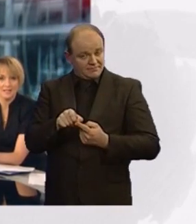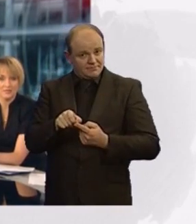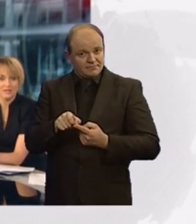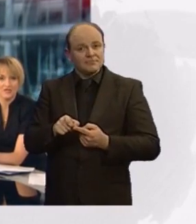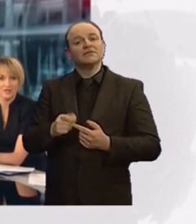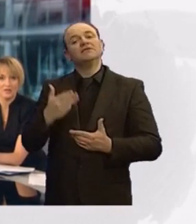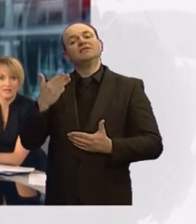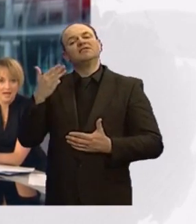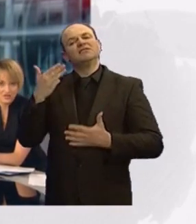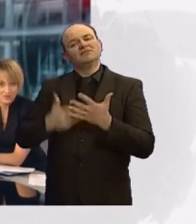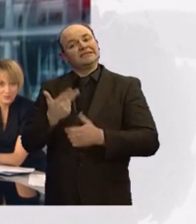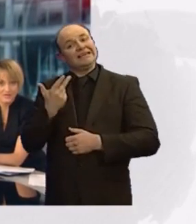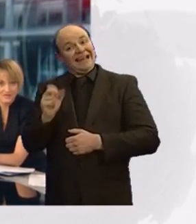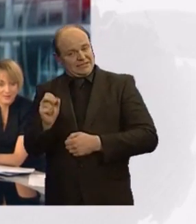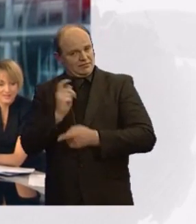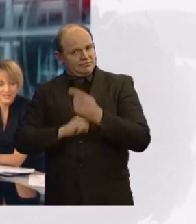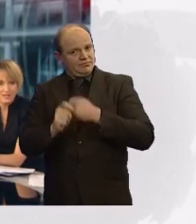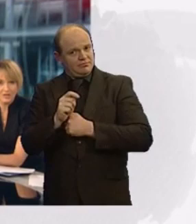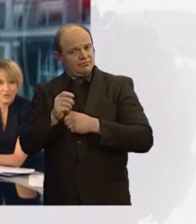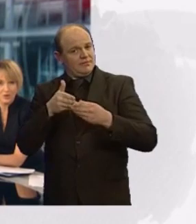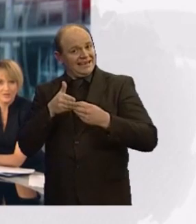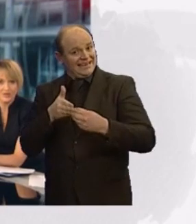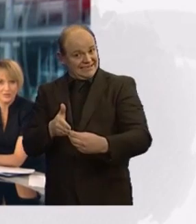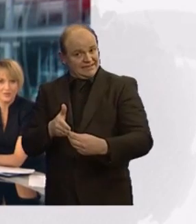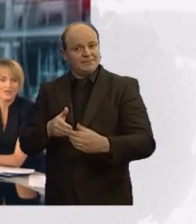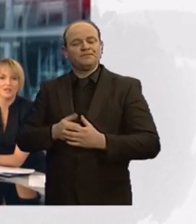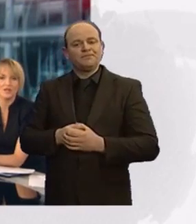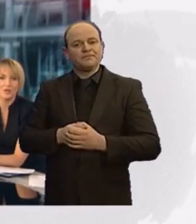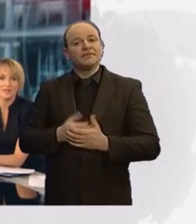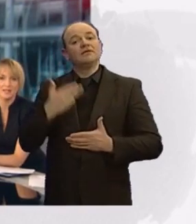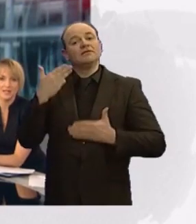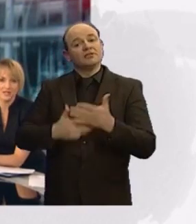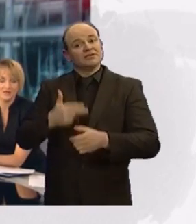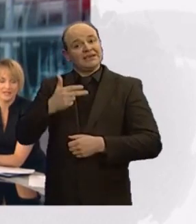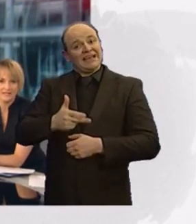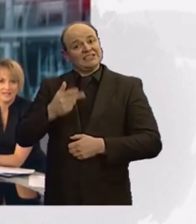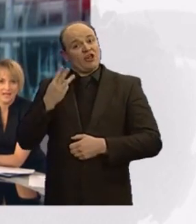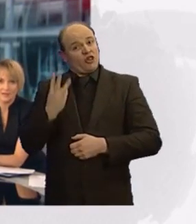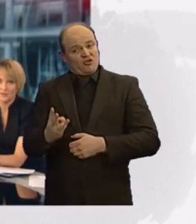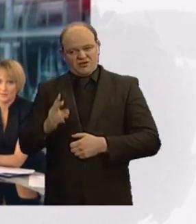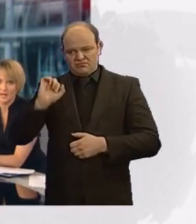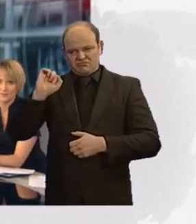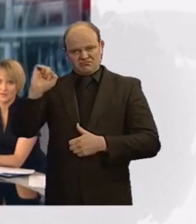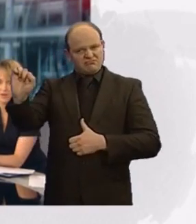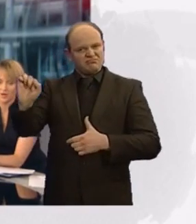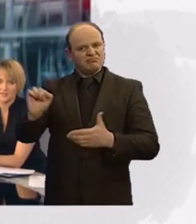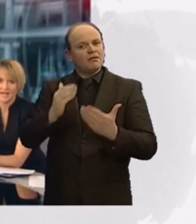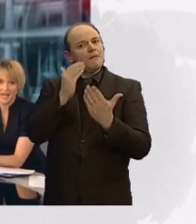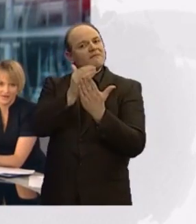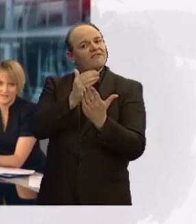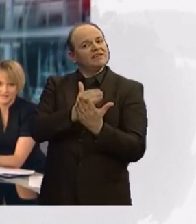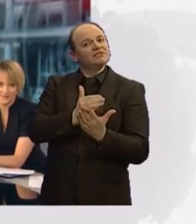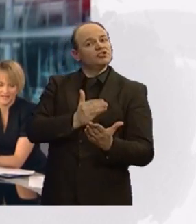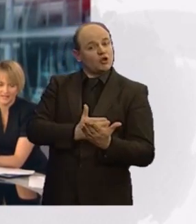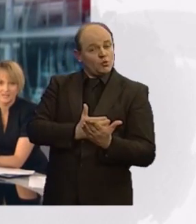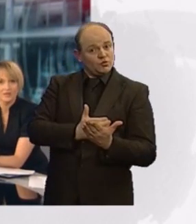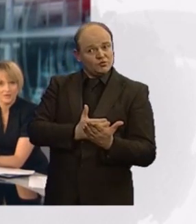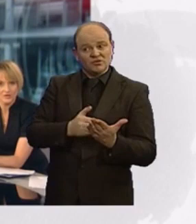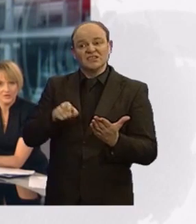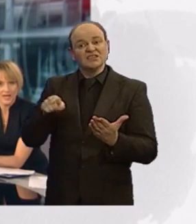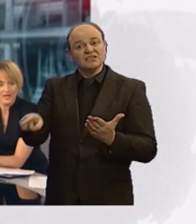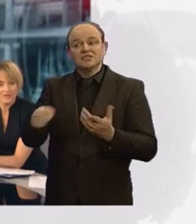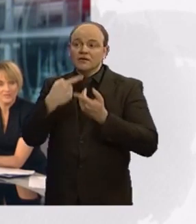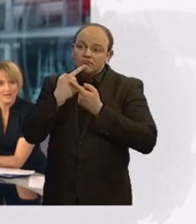1983 general election was dubbed the longest suicide note in history and it was blamed for the party's heavy defeat.